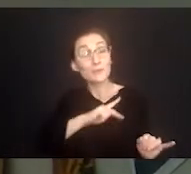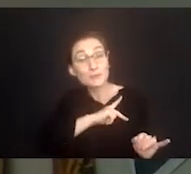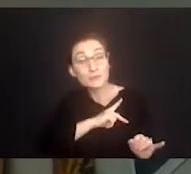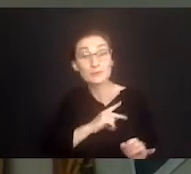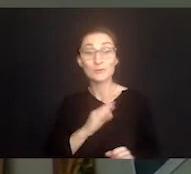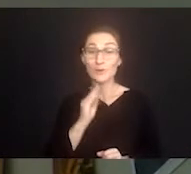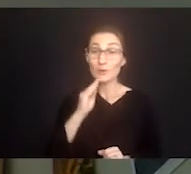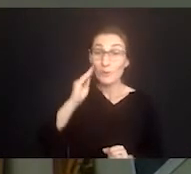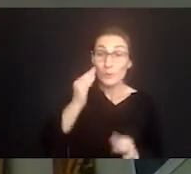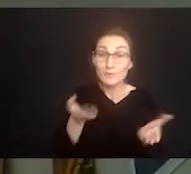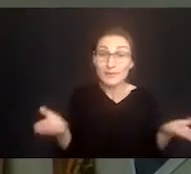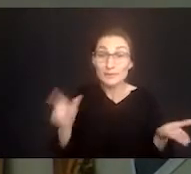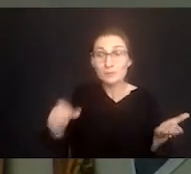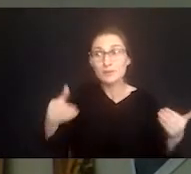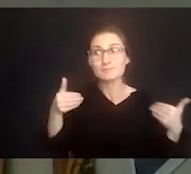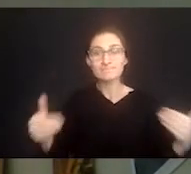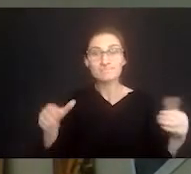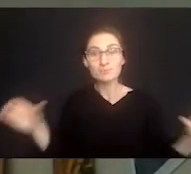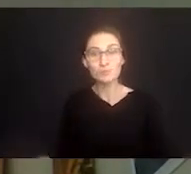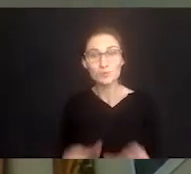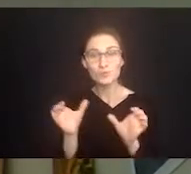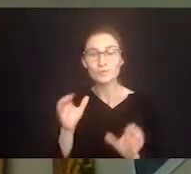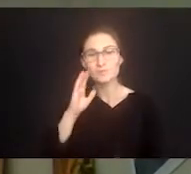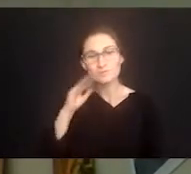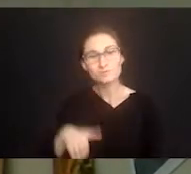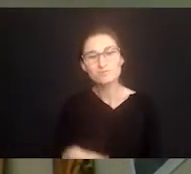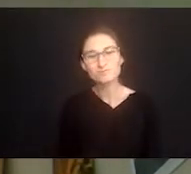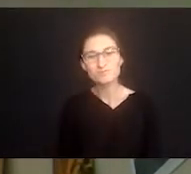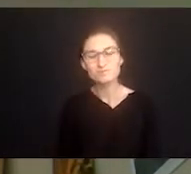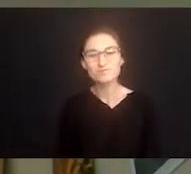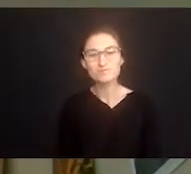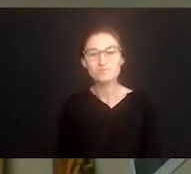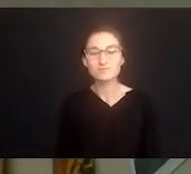a lengthy list of those personal and household things that we still need to do.